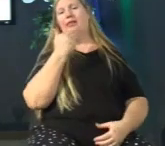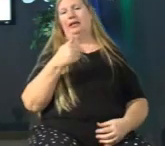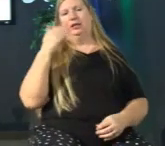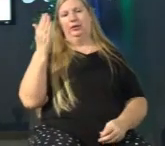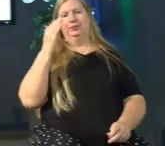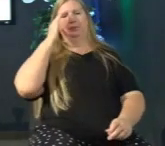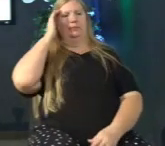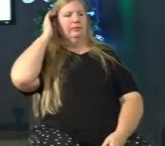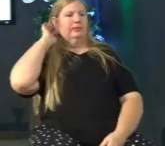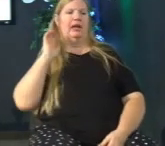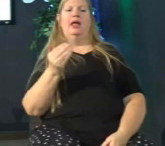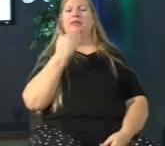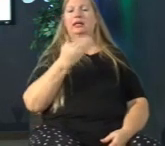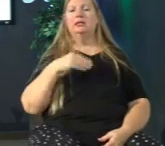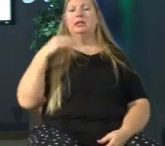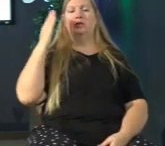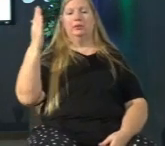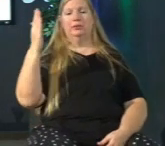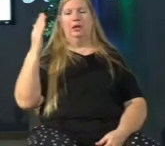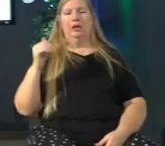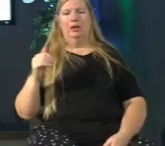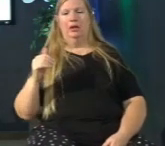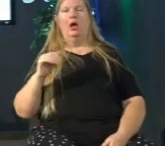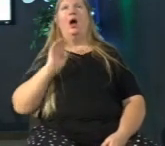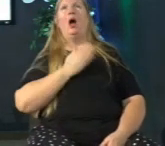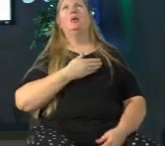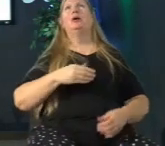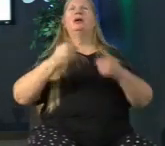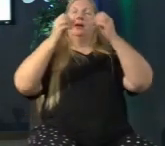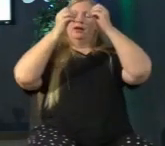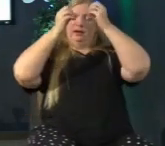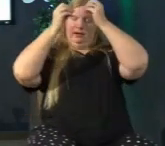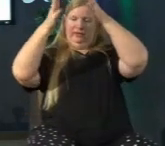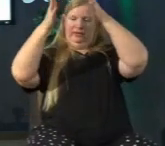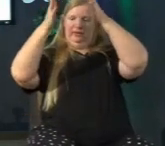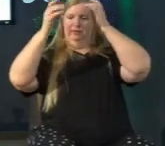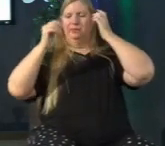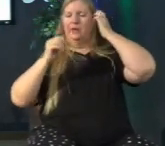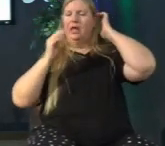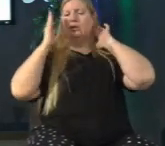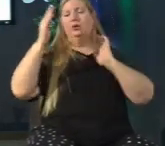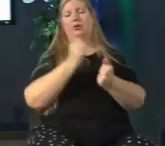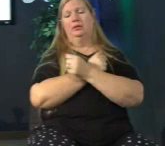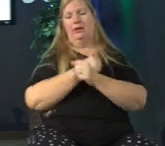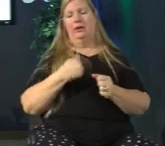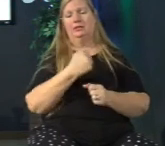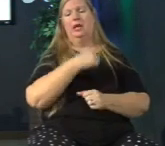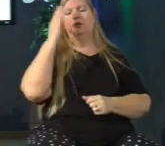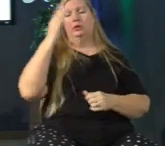thanks that you are our heavenly father who loves us and you are good